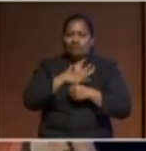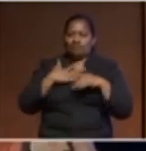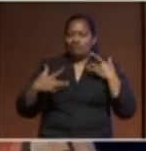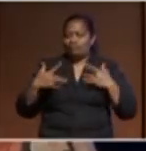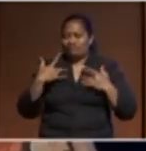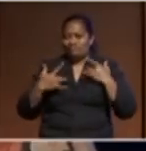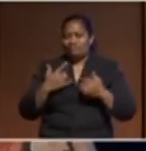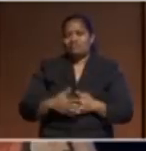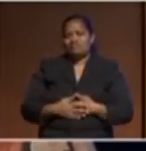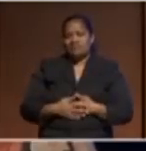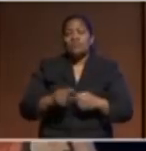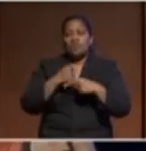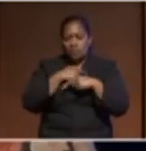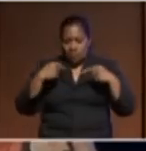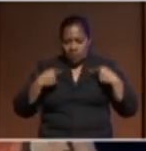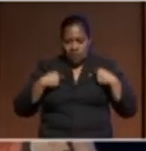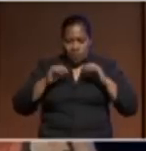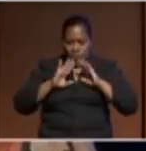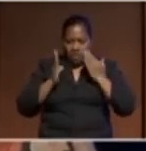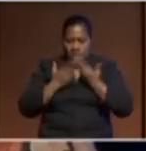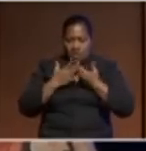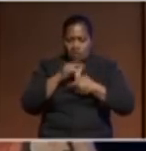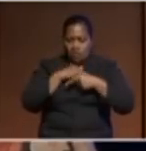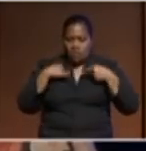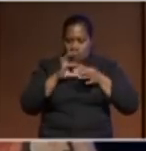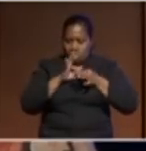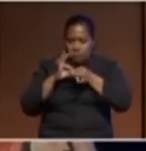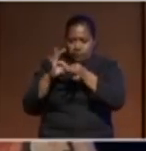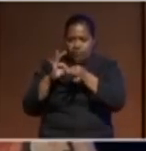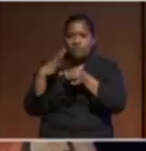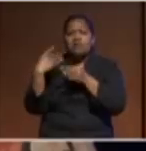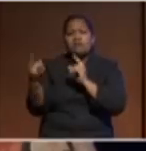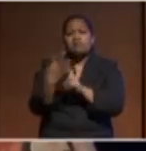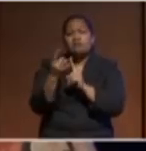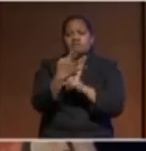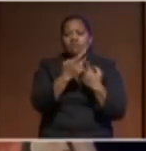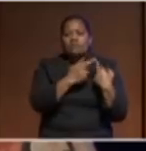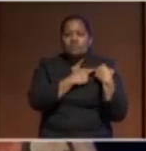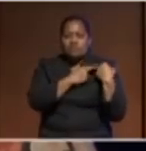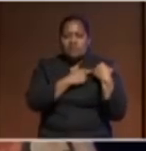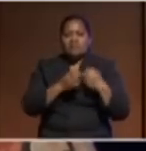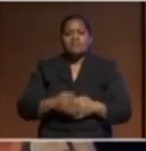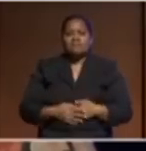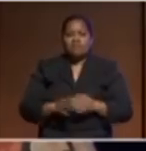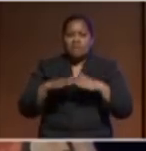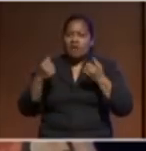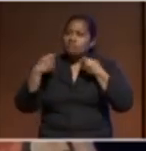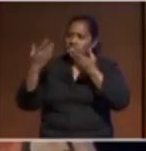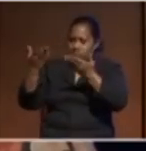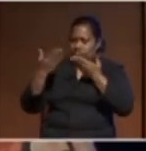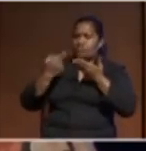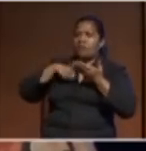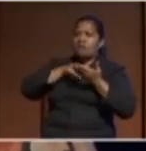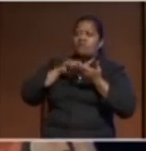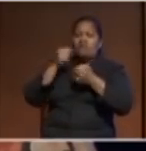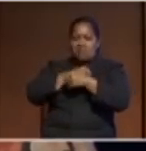we are because together we hold a vital responsibility the mantle has been passed on to us by our